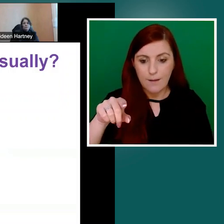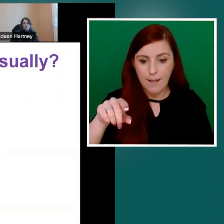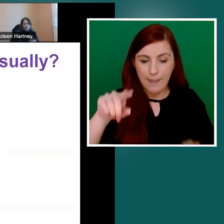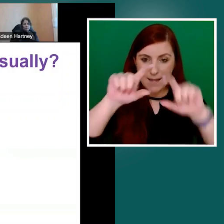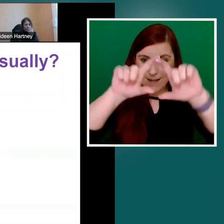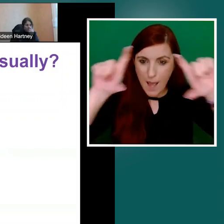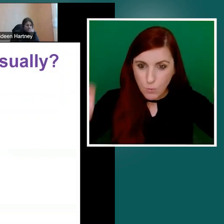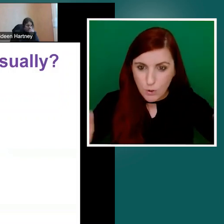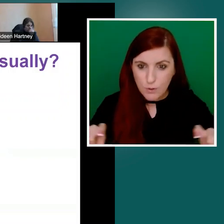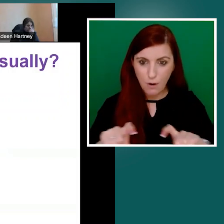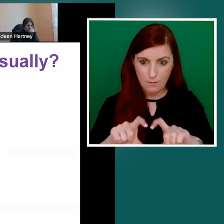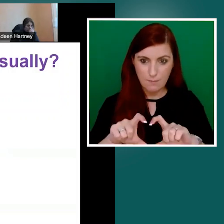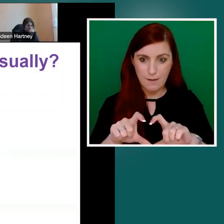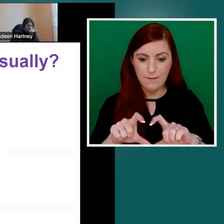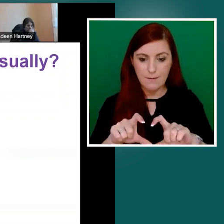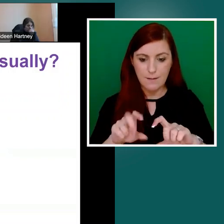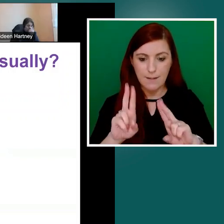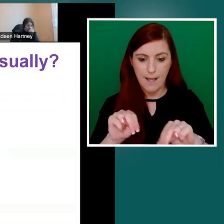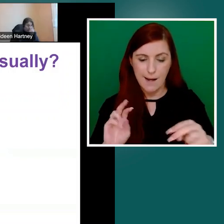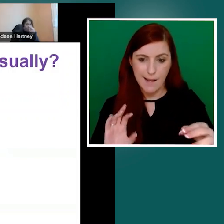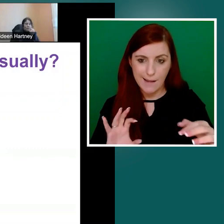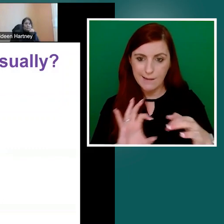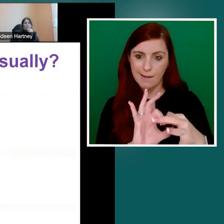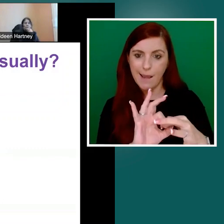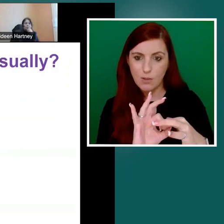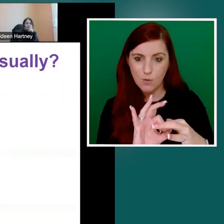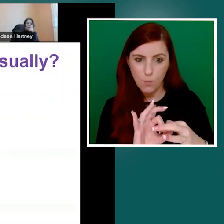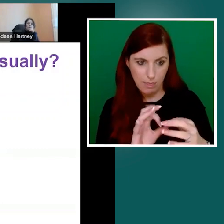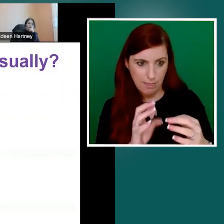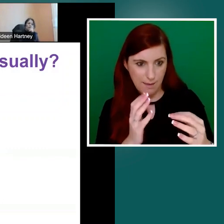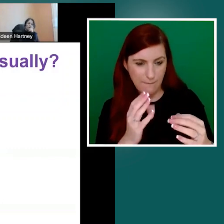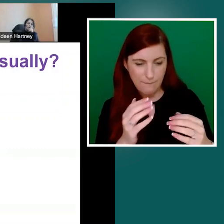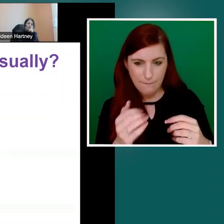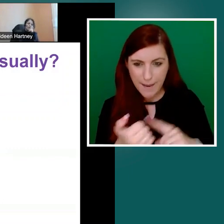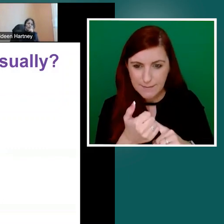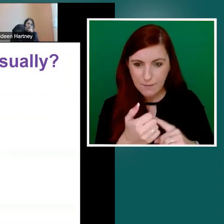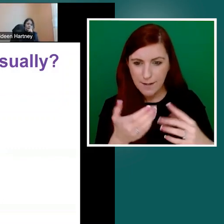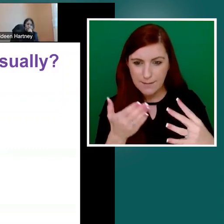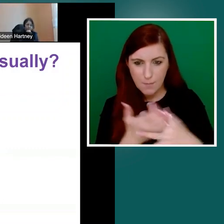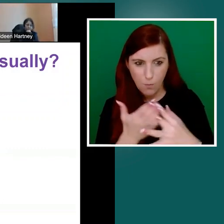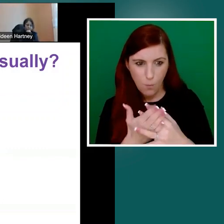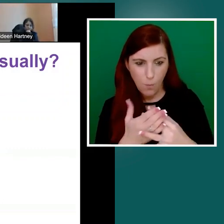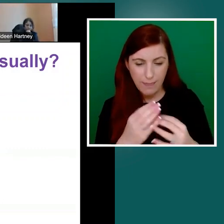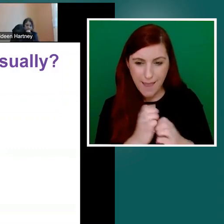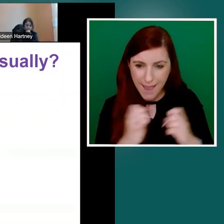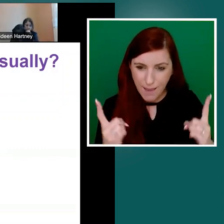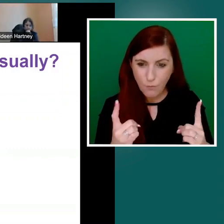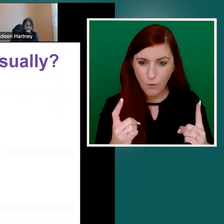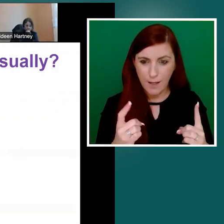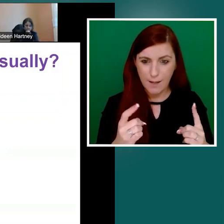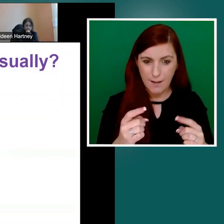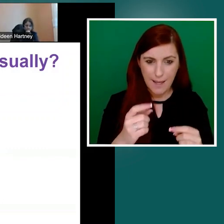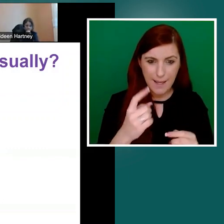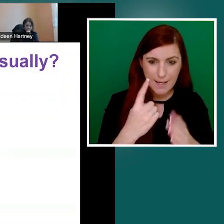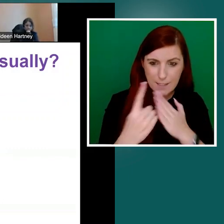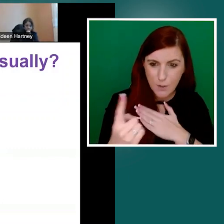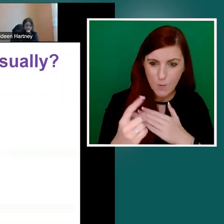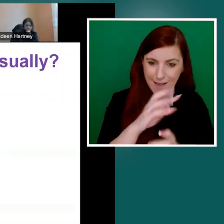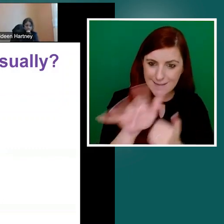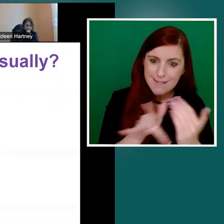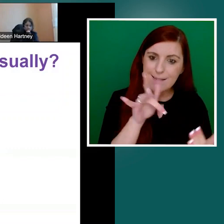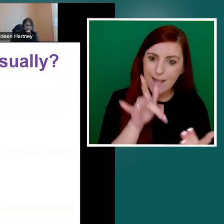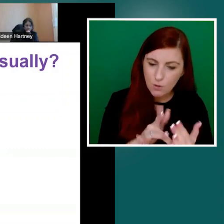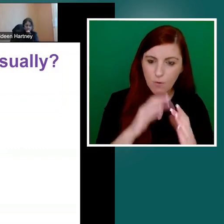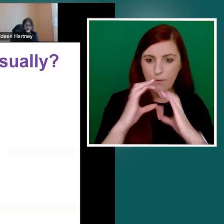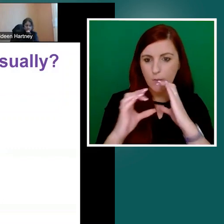outer sections can engage as effectively an accessibility with every individual in the center of that literacy wheel. So what I'd like